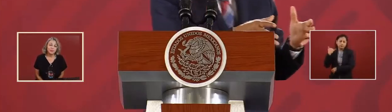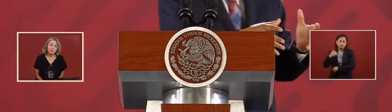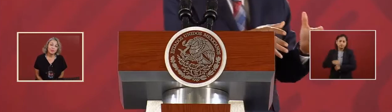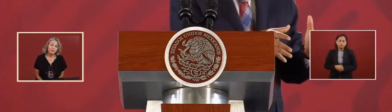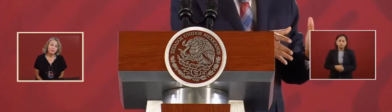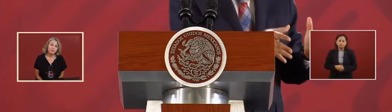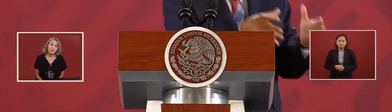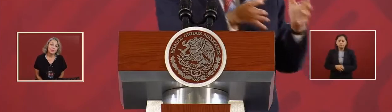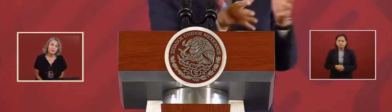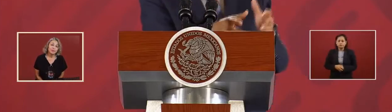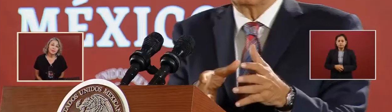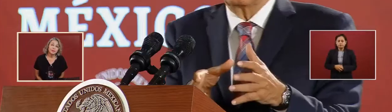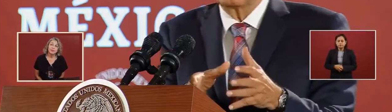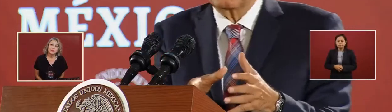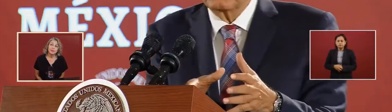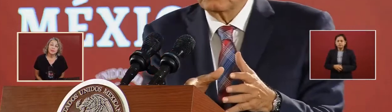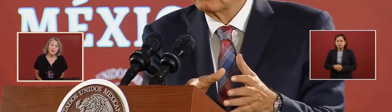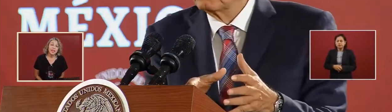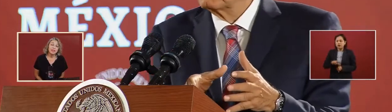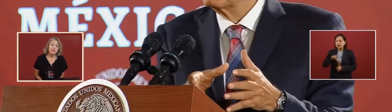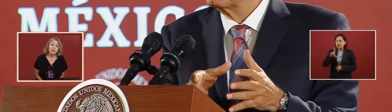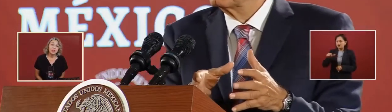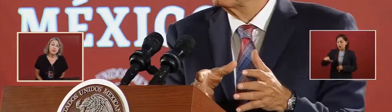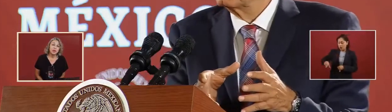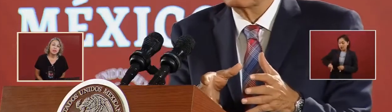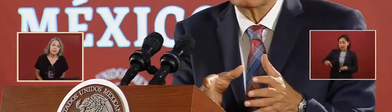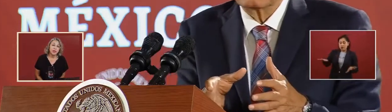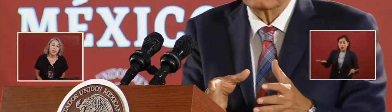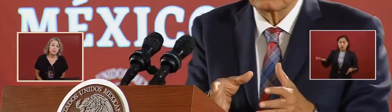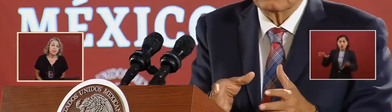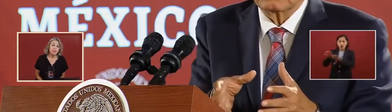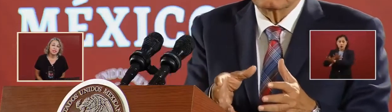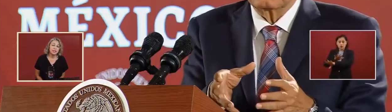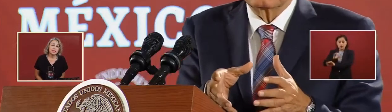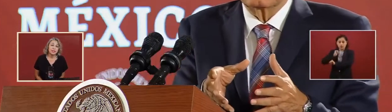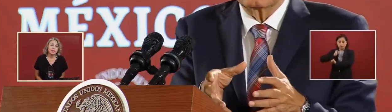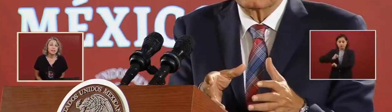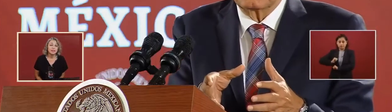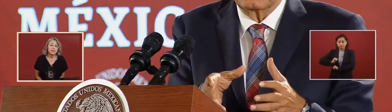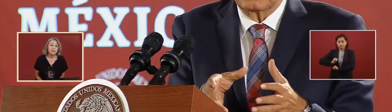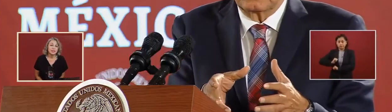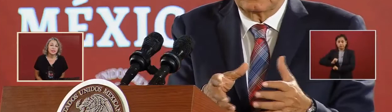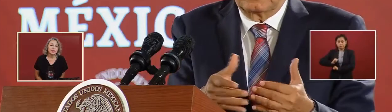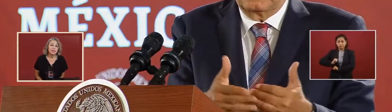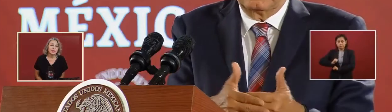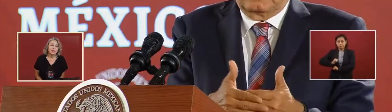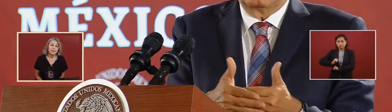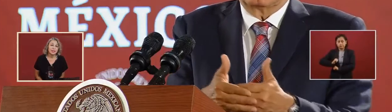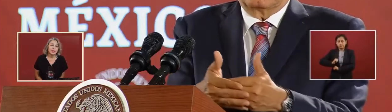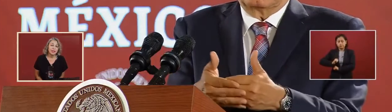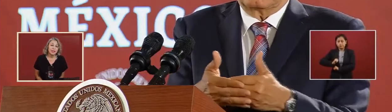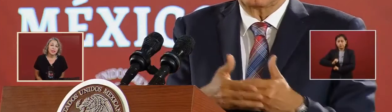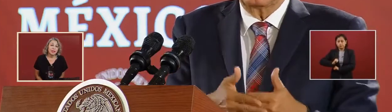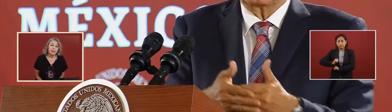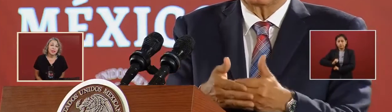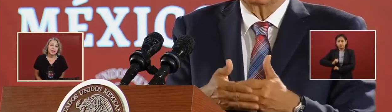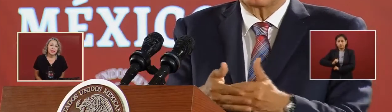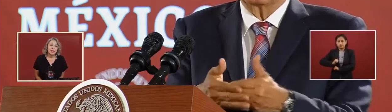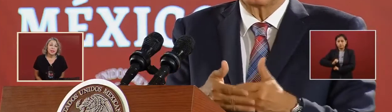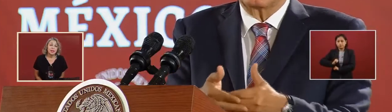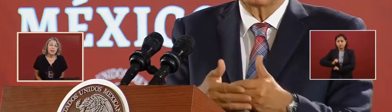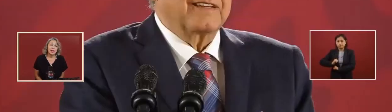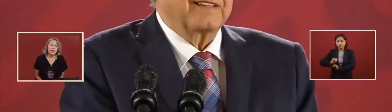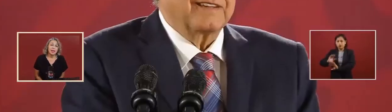And then the new government comes in, and he reviews